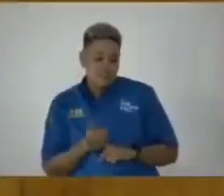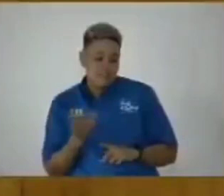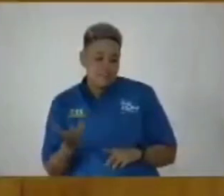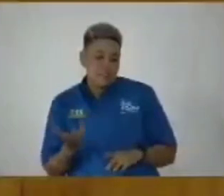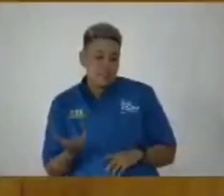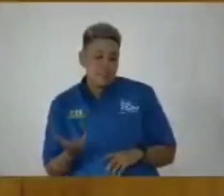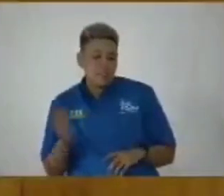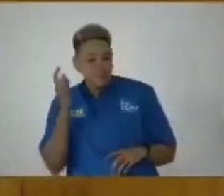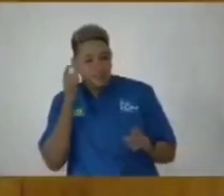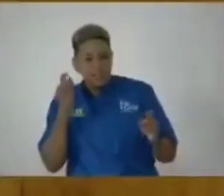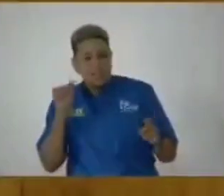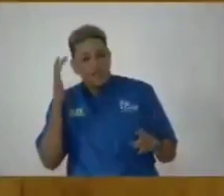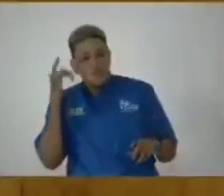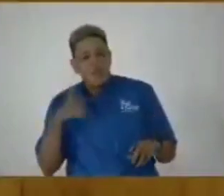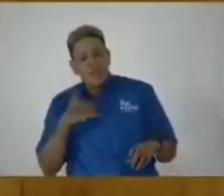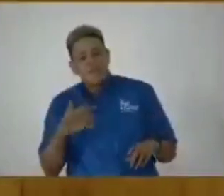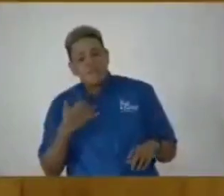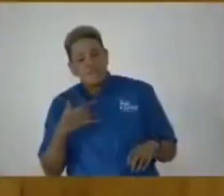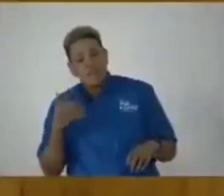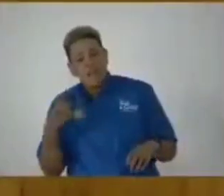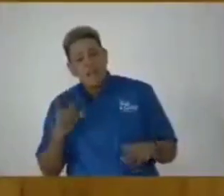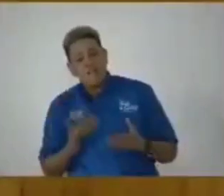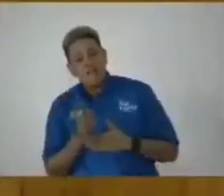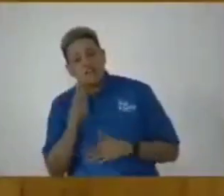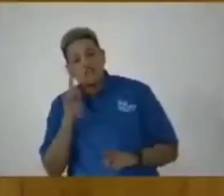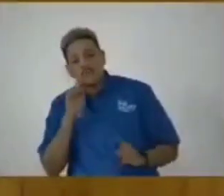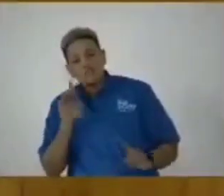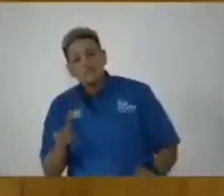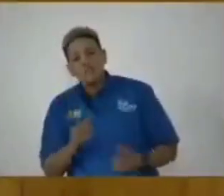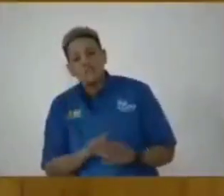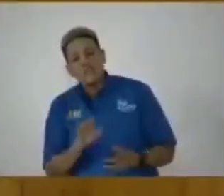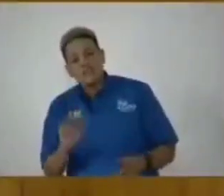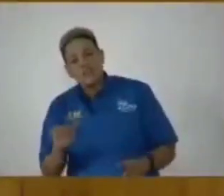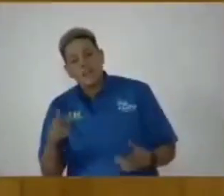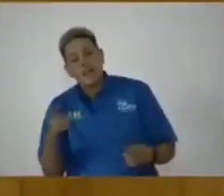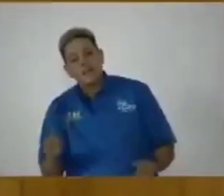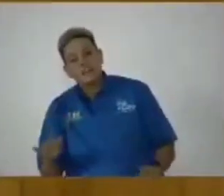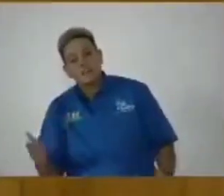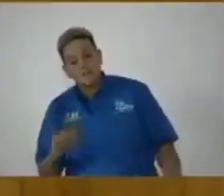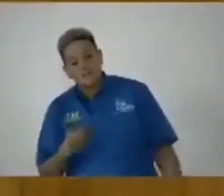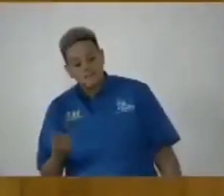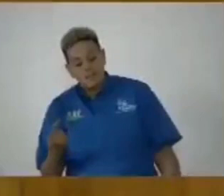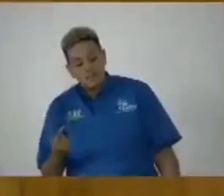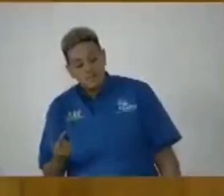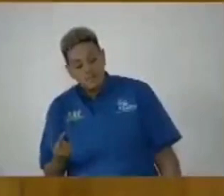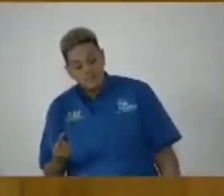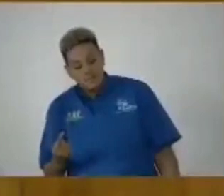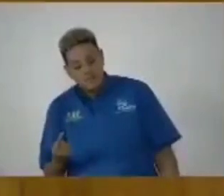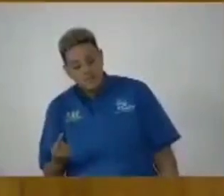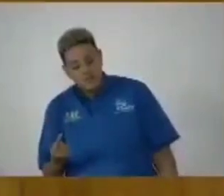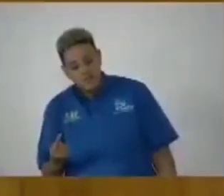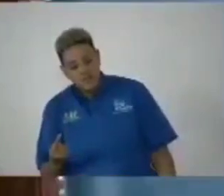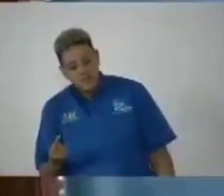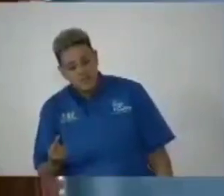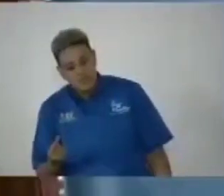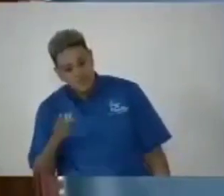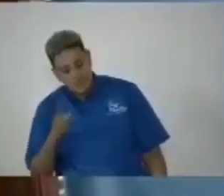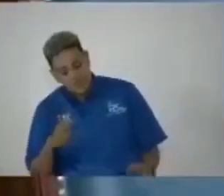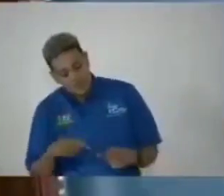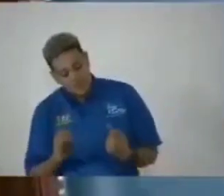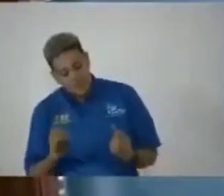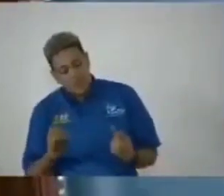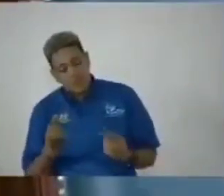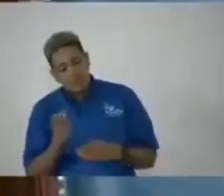that is why I felt I have a right to respond to that. I thank is what I have done. I no. Your opposition